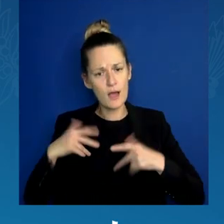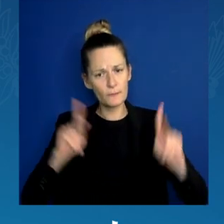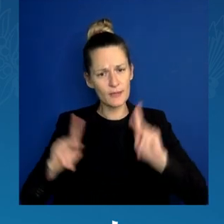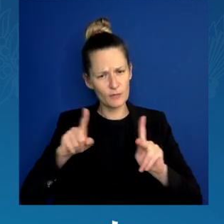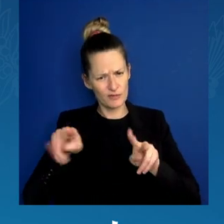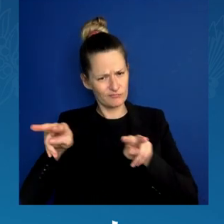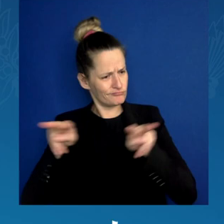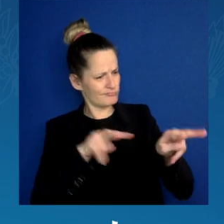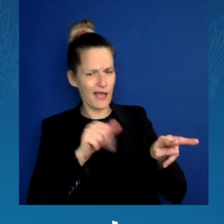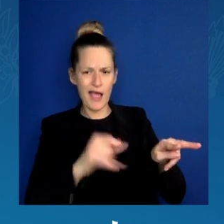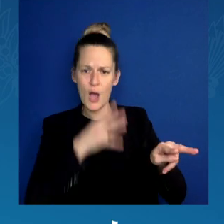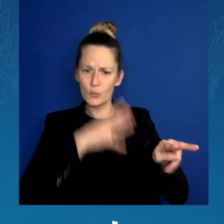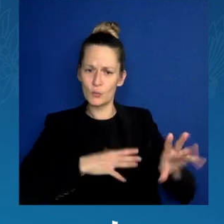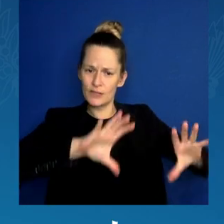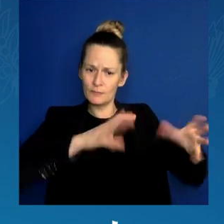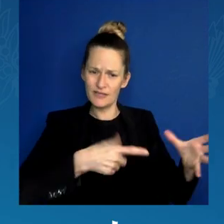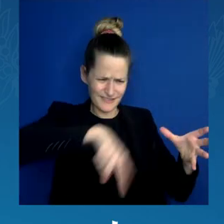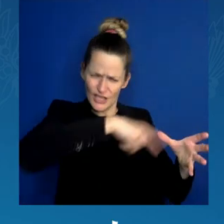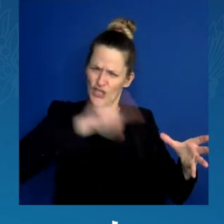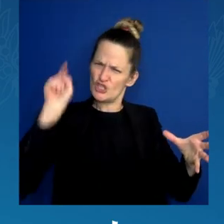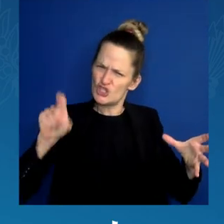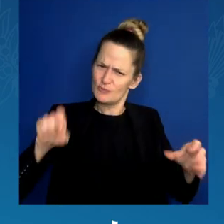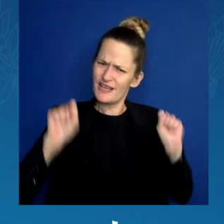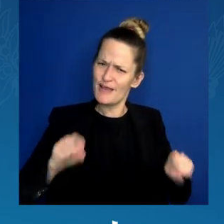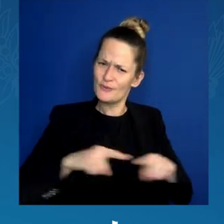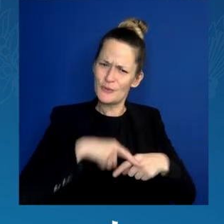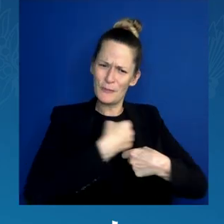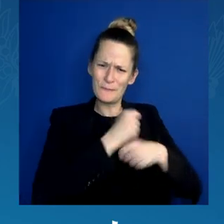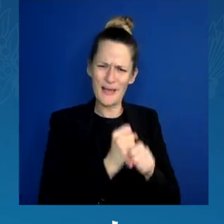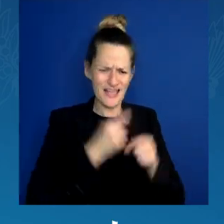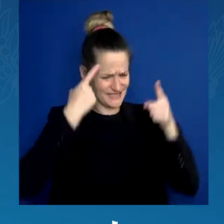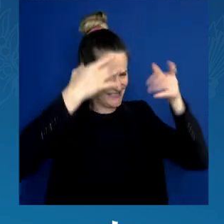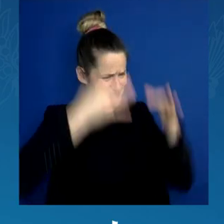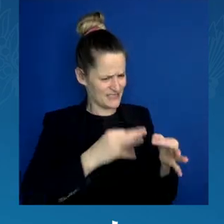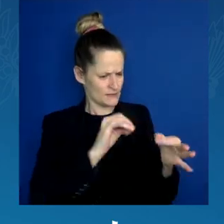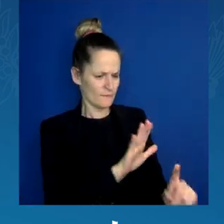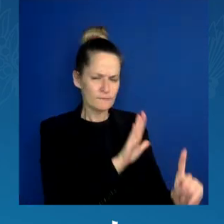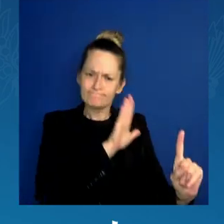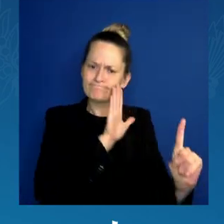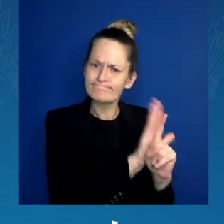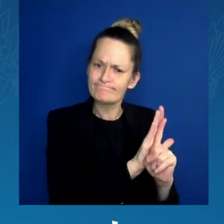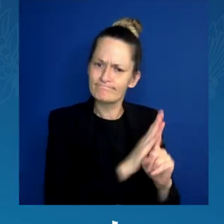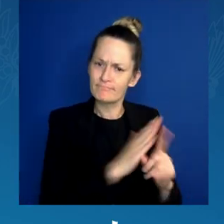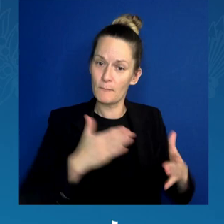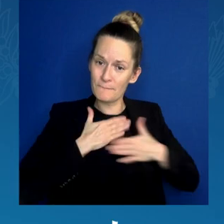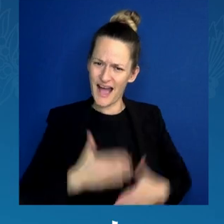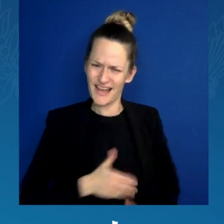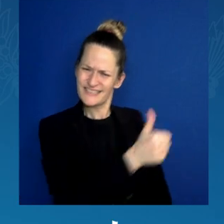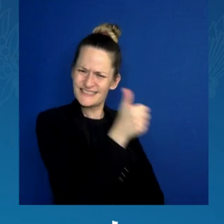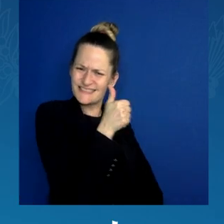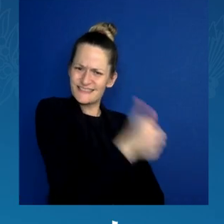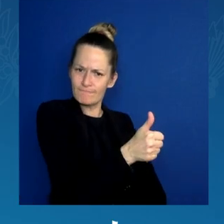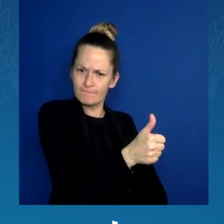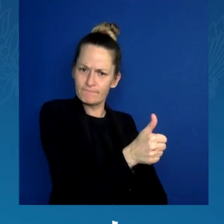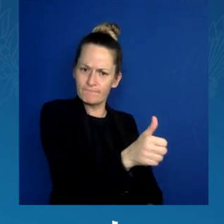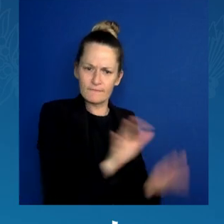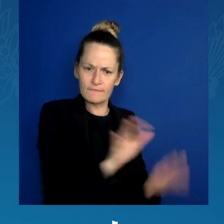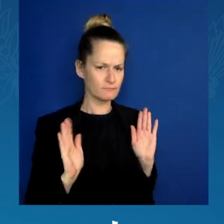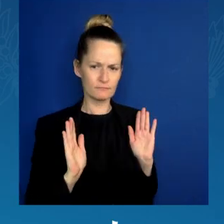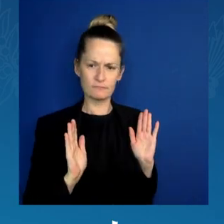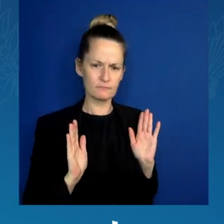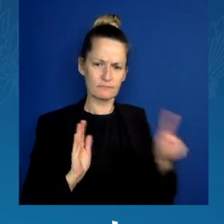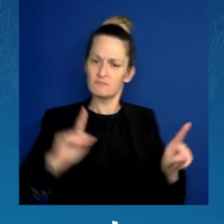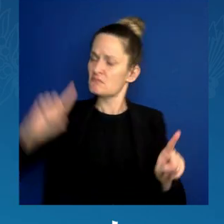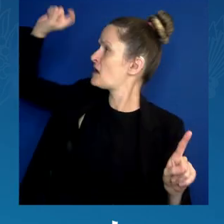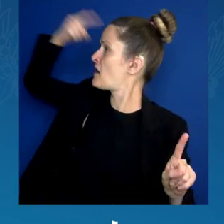bodies and not have their government tell them what they're supposed to do.